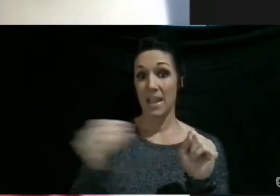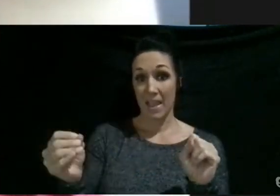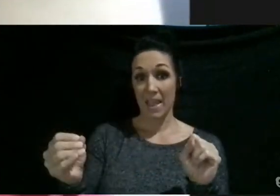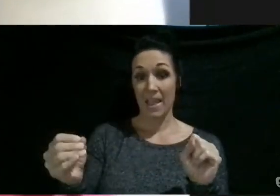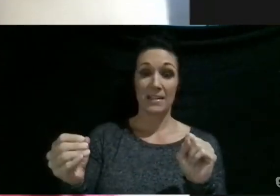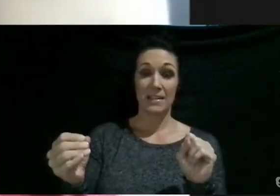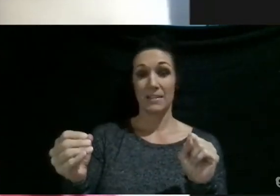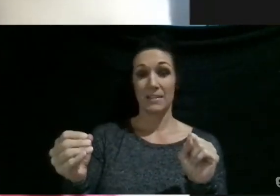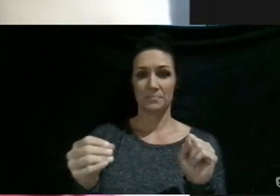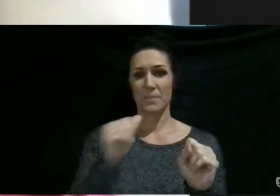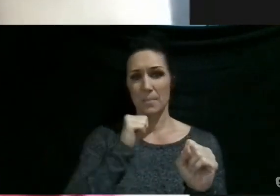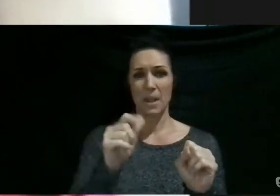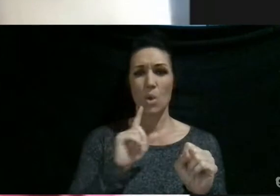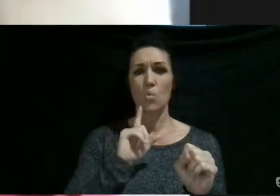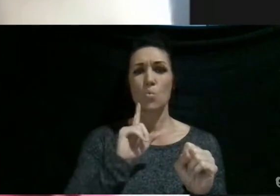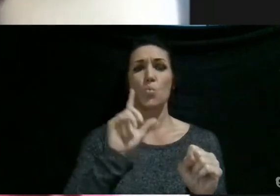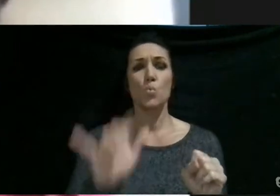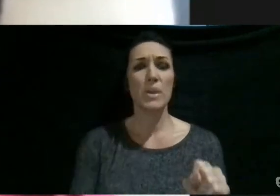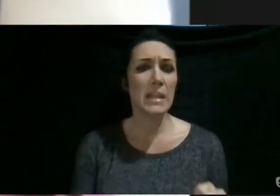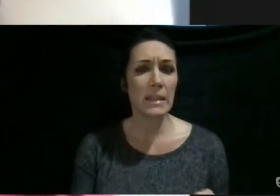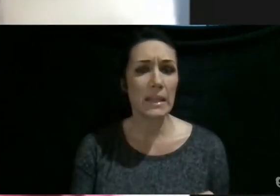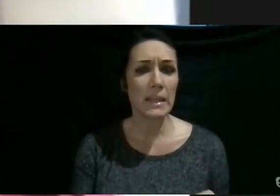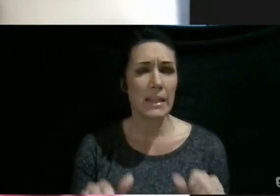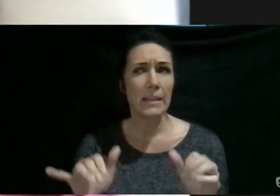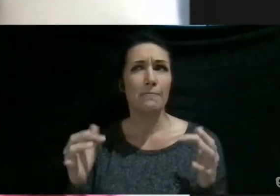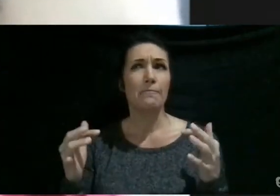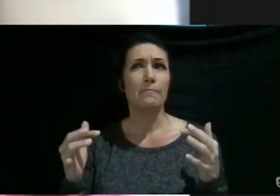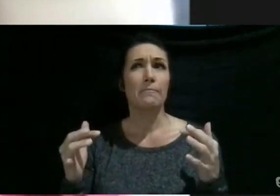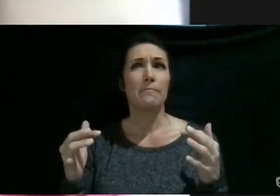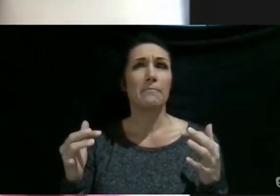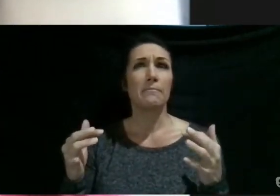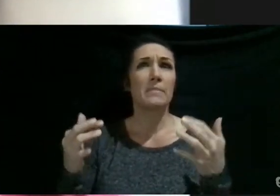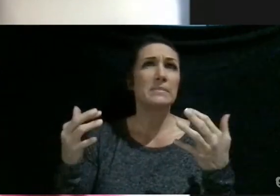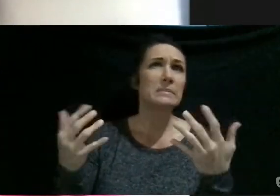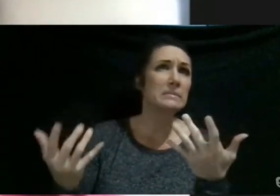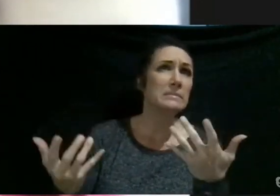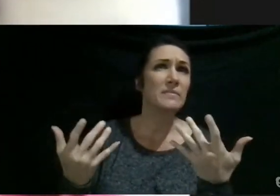much of an extrovert if I'm not comfortable around you.